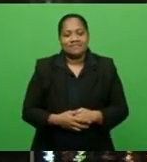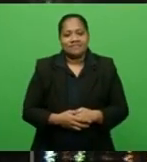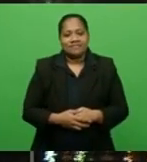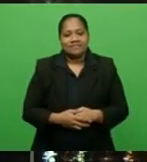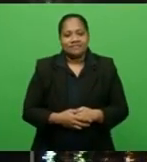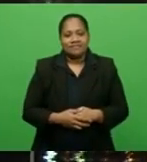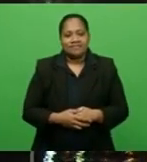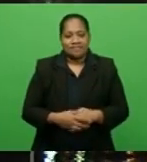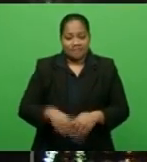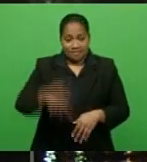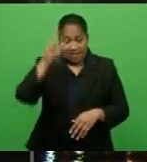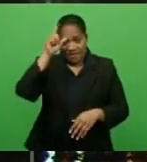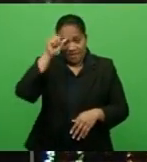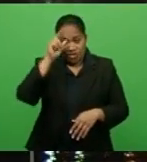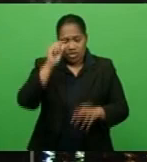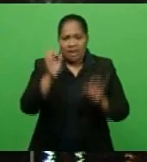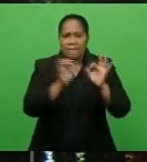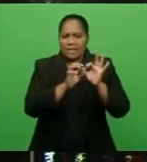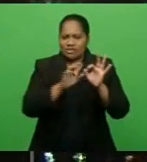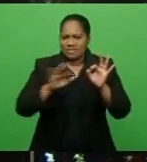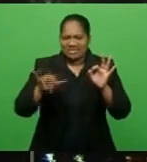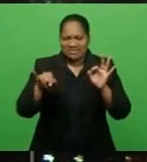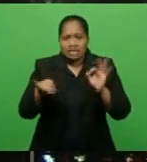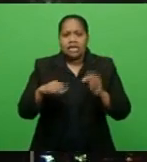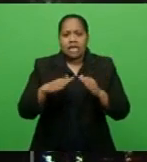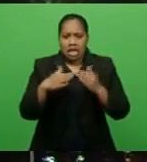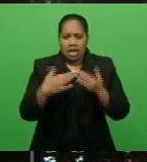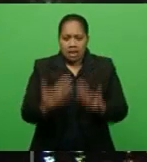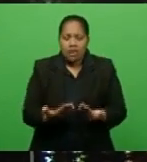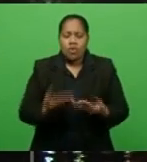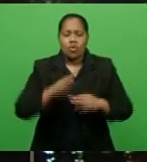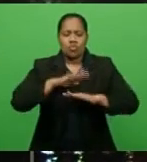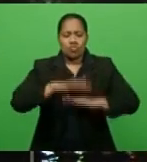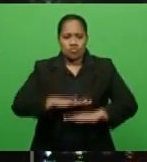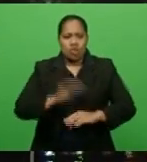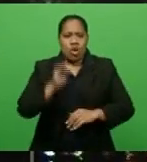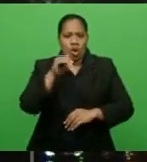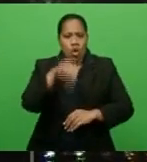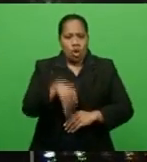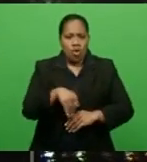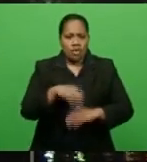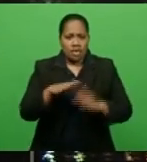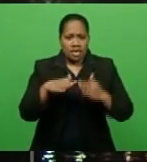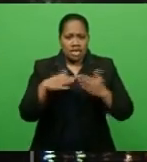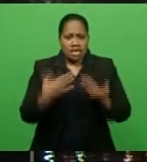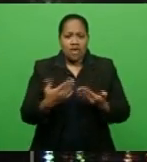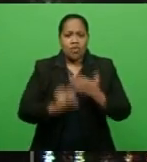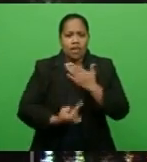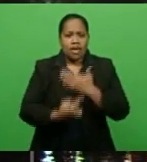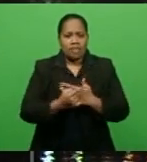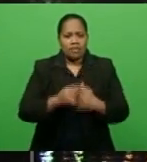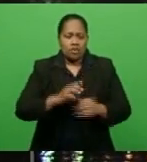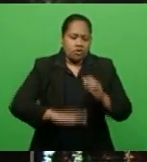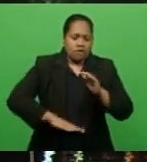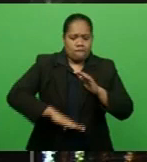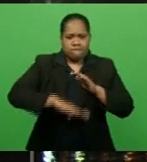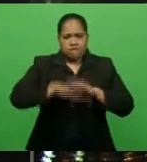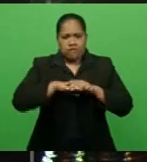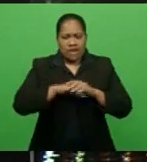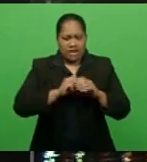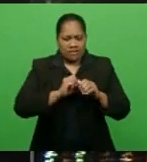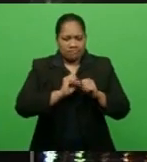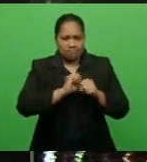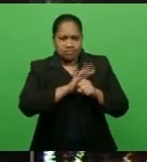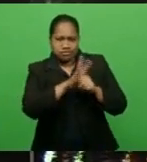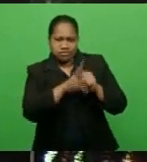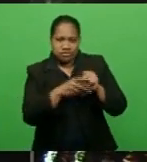Fijian Benjamin Powell is now finally home and is fighting to fully recover from COVID-19. Born and bred in Levuka,